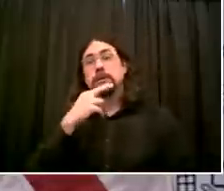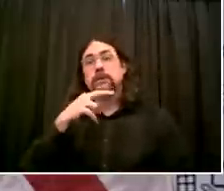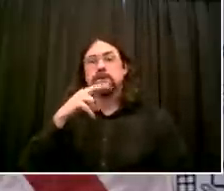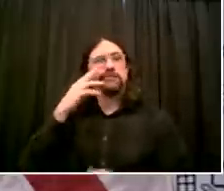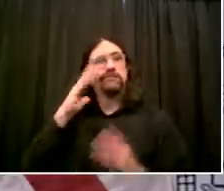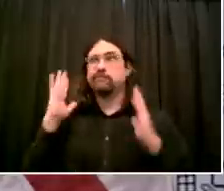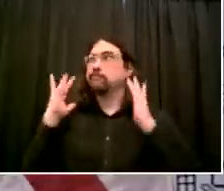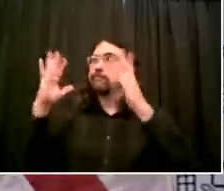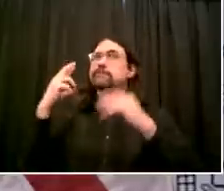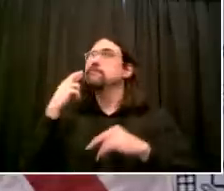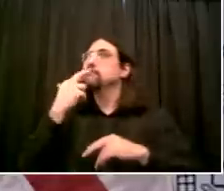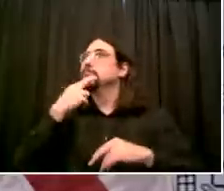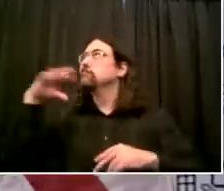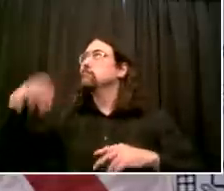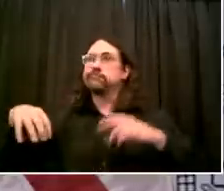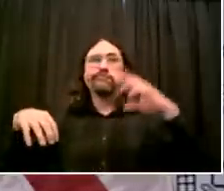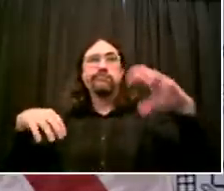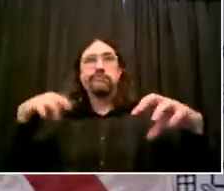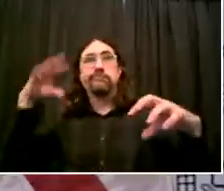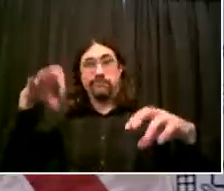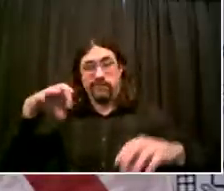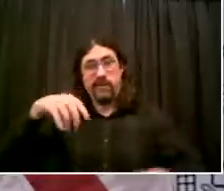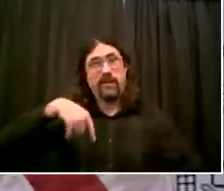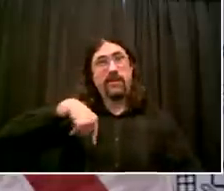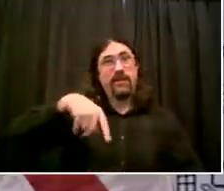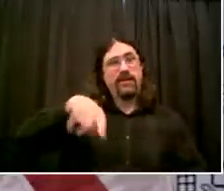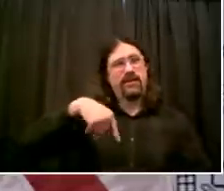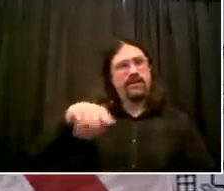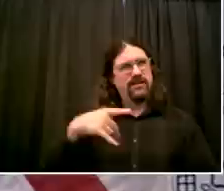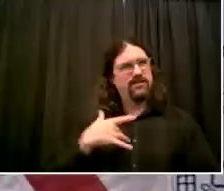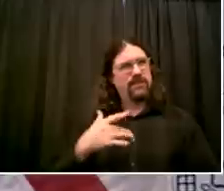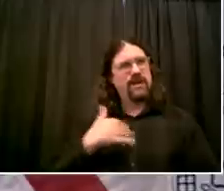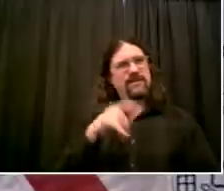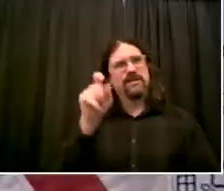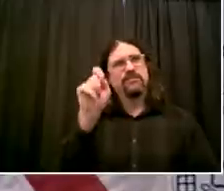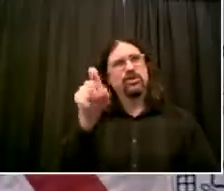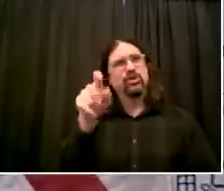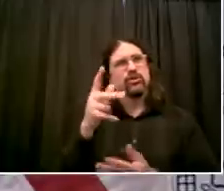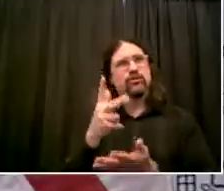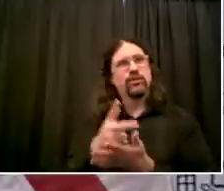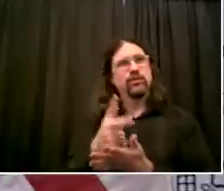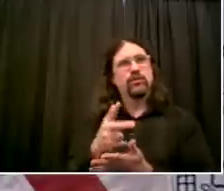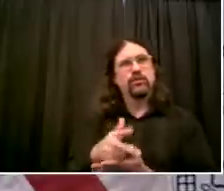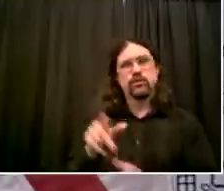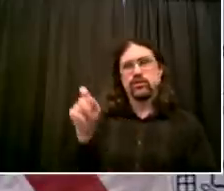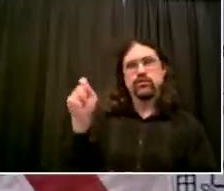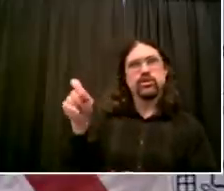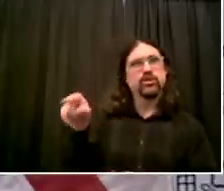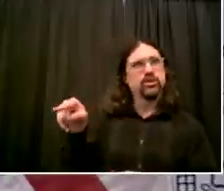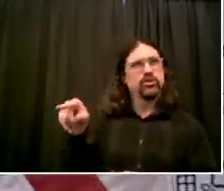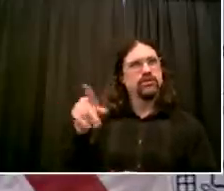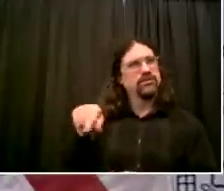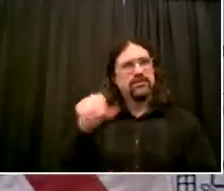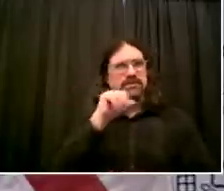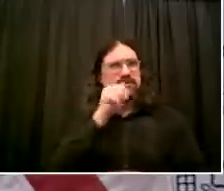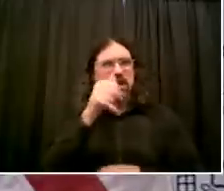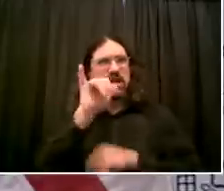alternate side parking, we got to figure that out. And we're going to be making a decision shortly on alternate side parking going forward anyway.